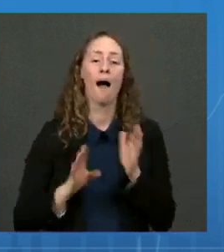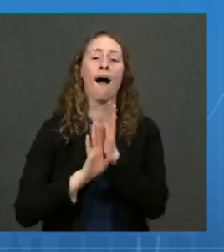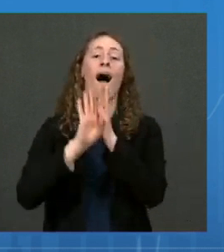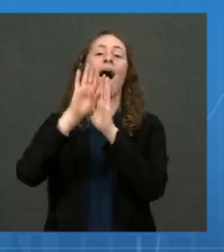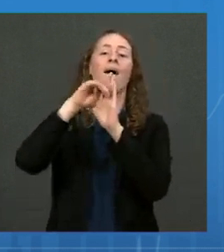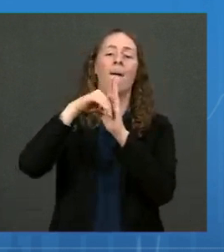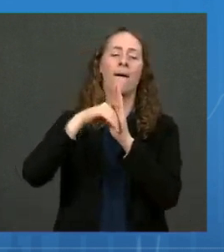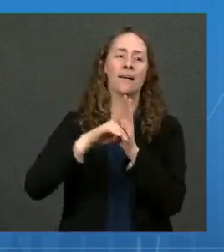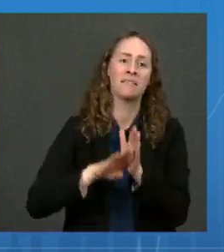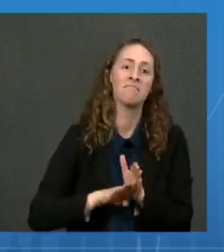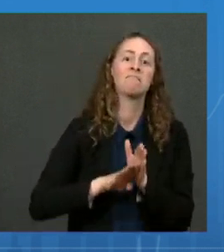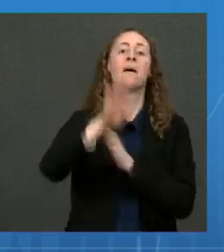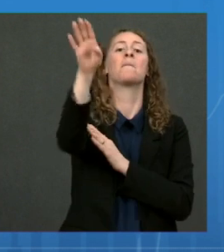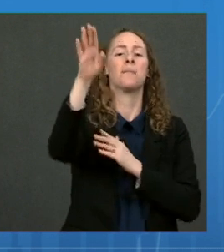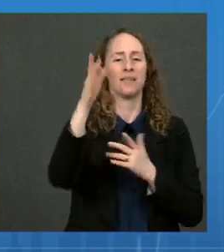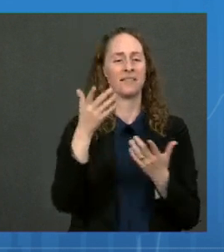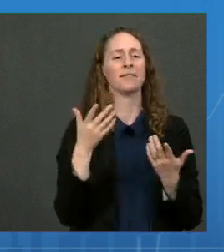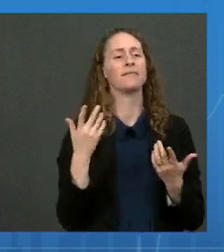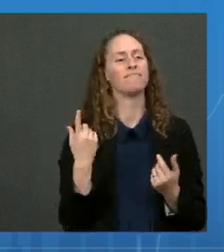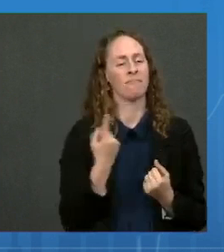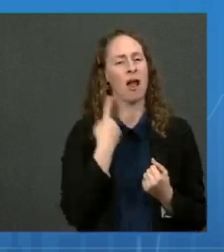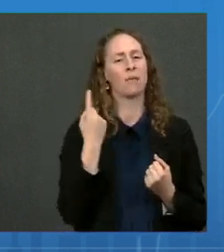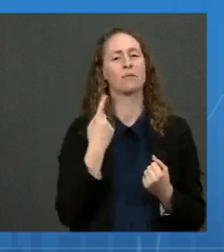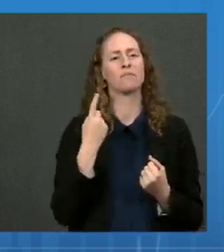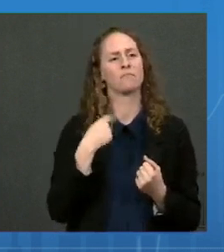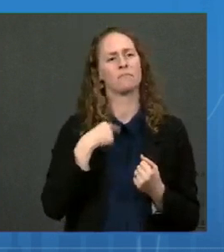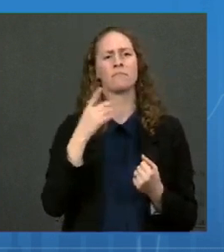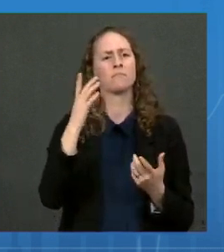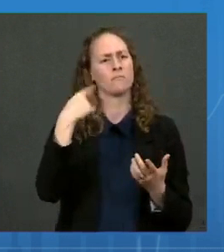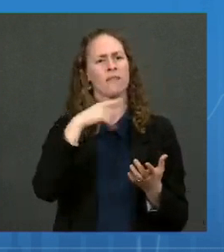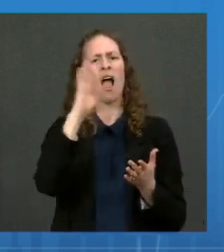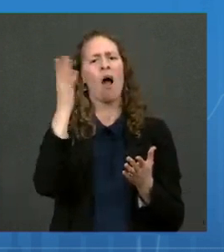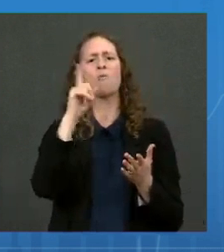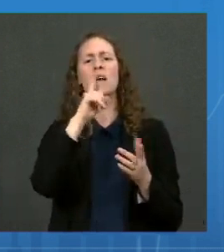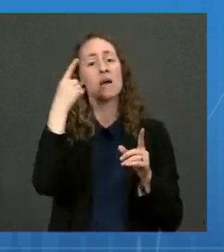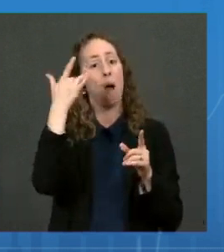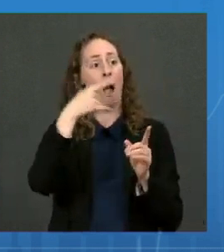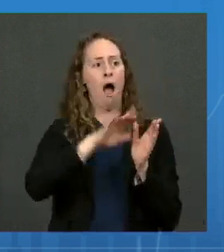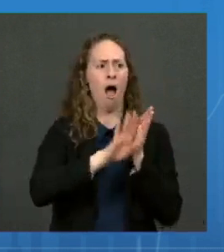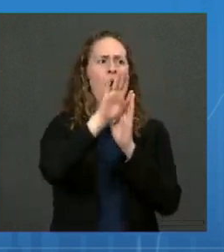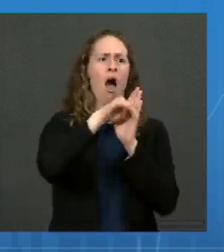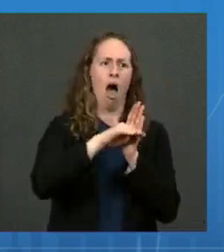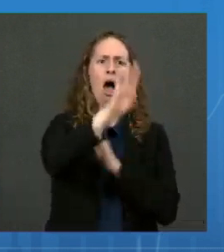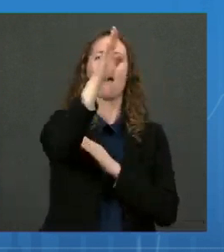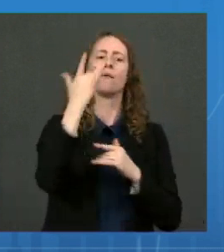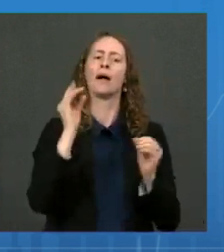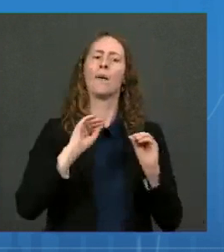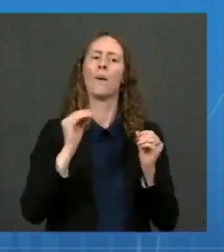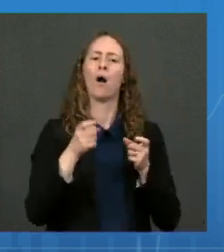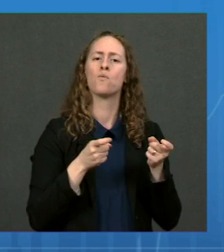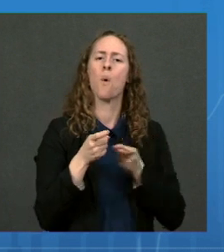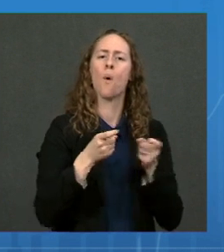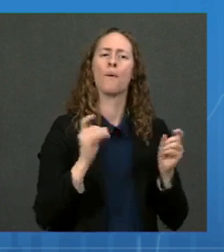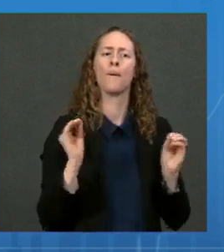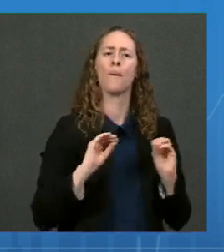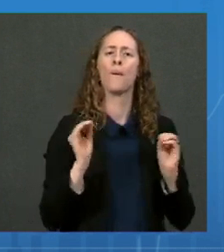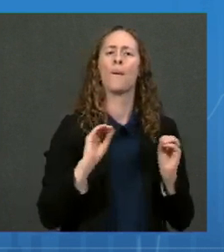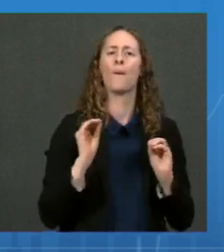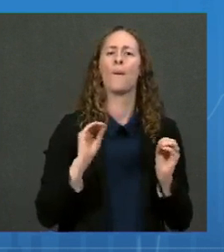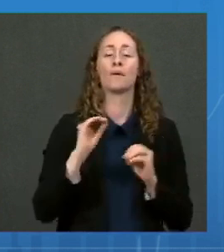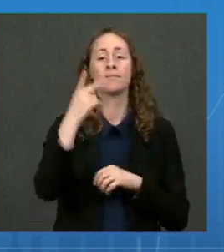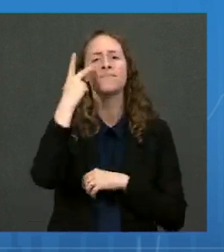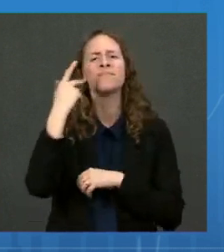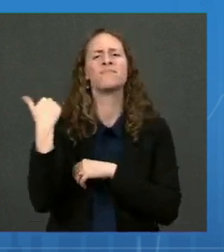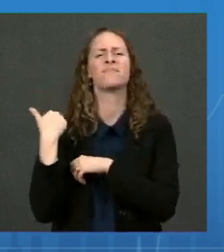came back down. But we never got to control. Look at the late fall in red. We had a major peak.